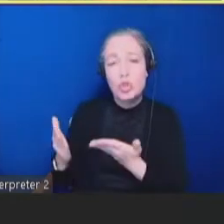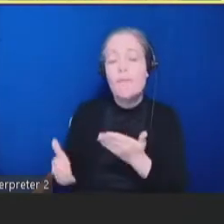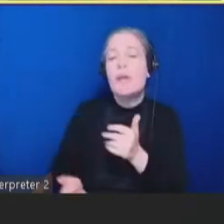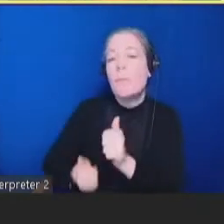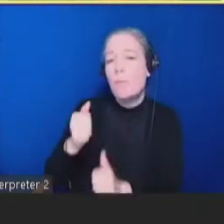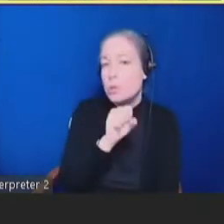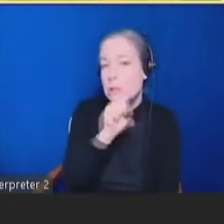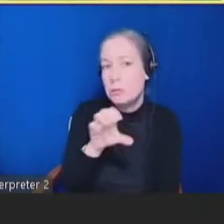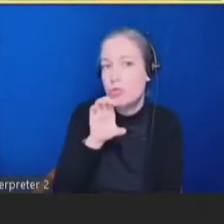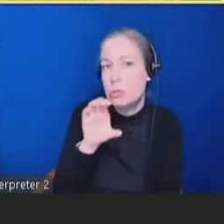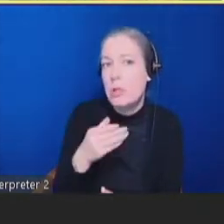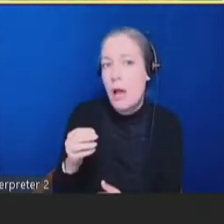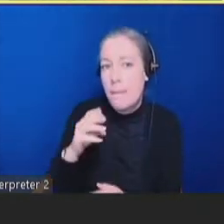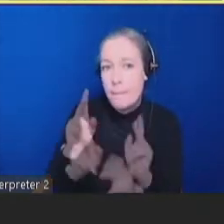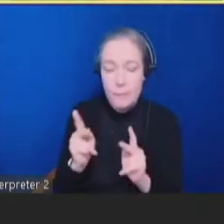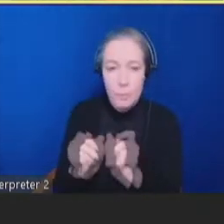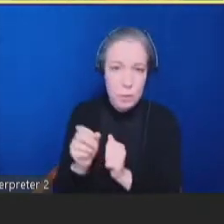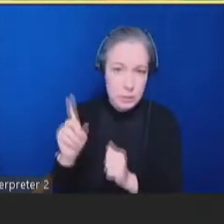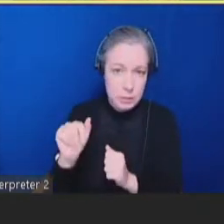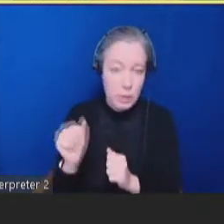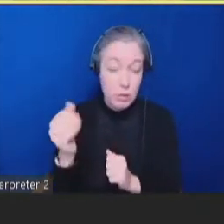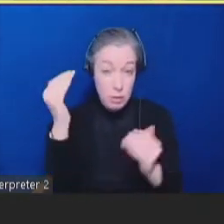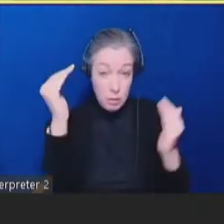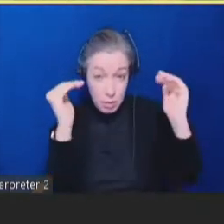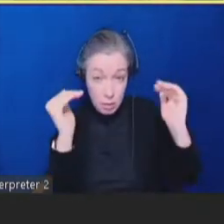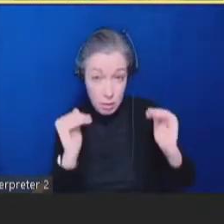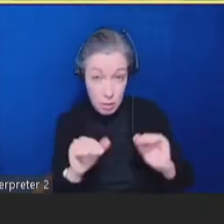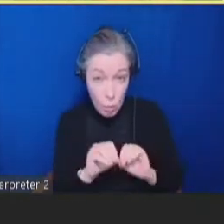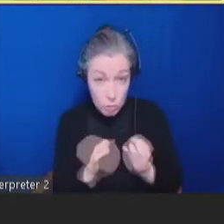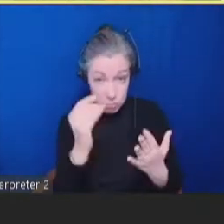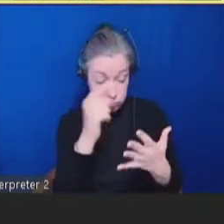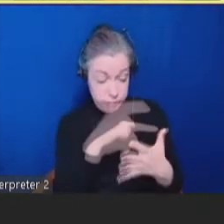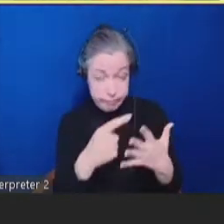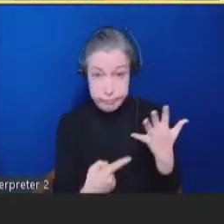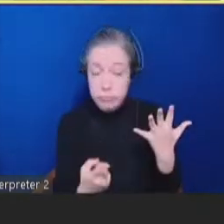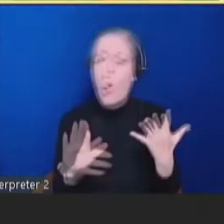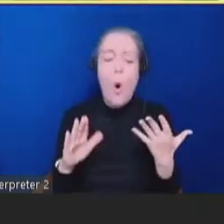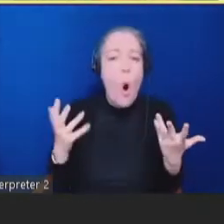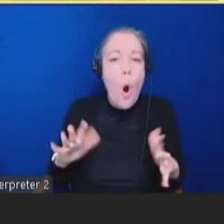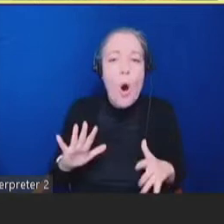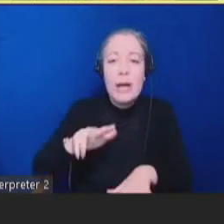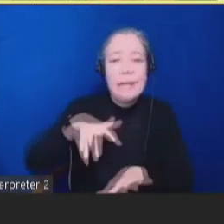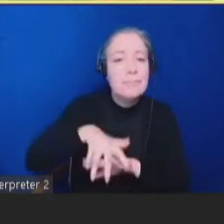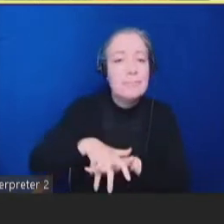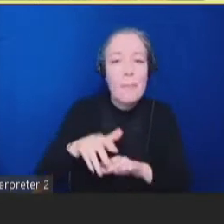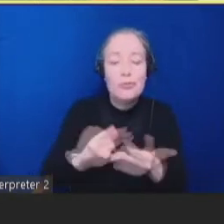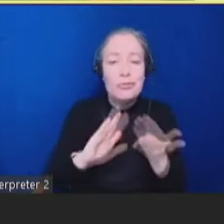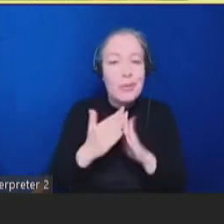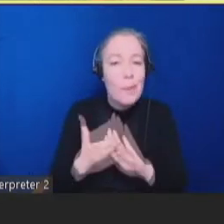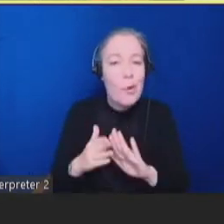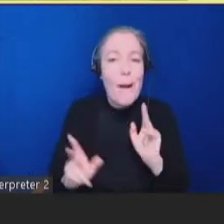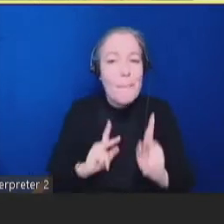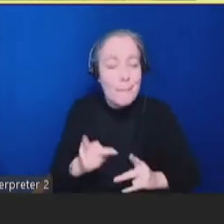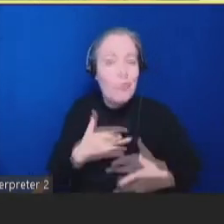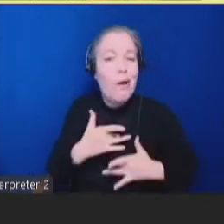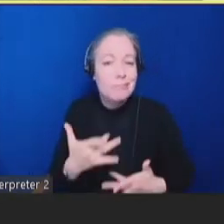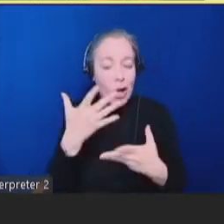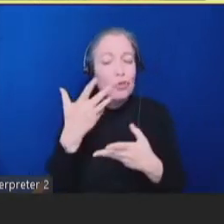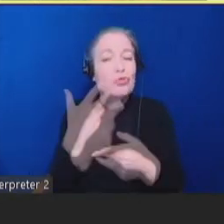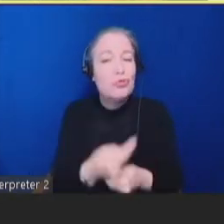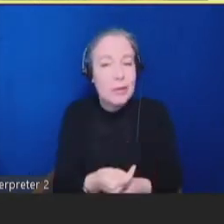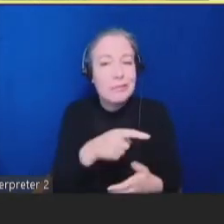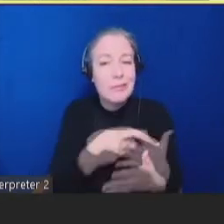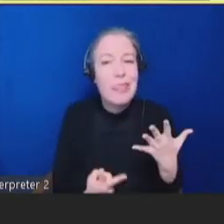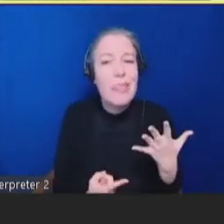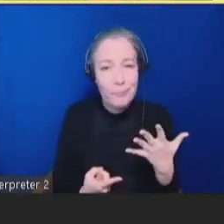These organizations are already trusted voices in their communities and generally provide a multitude of needed services for